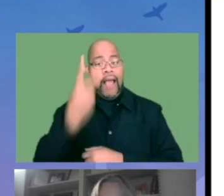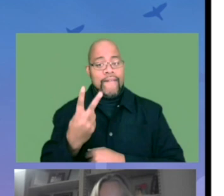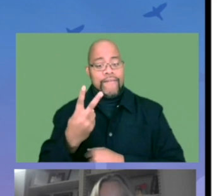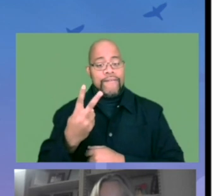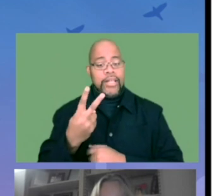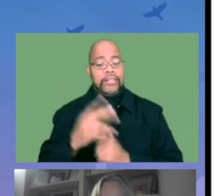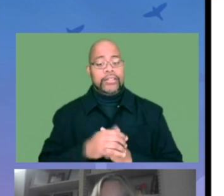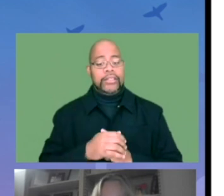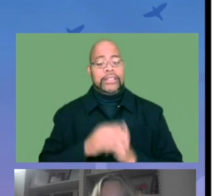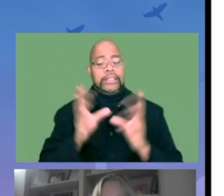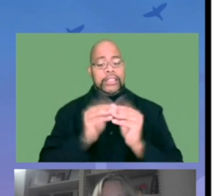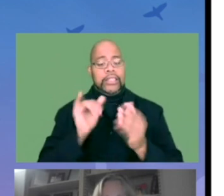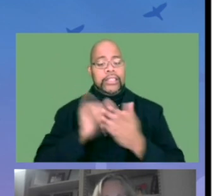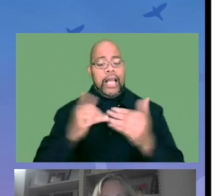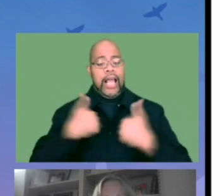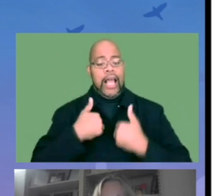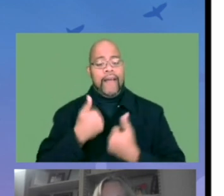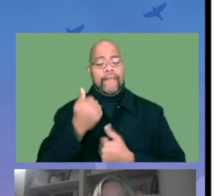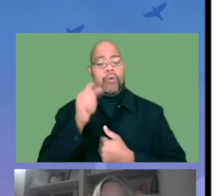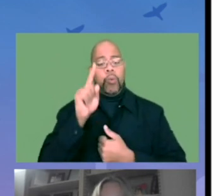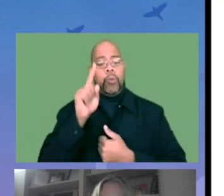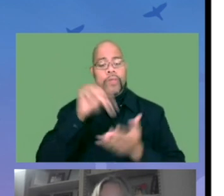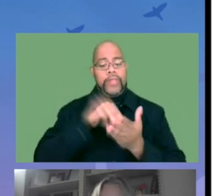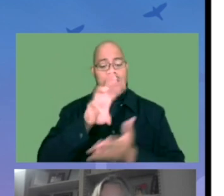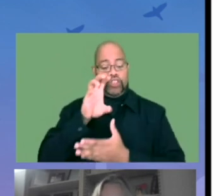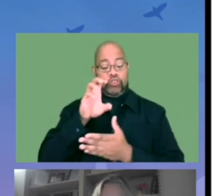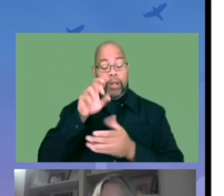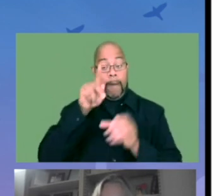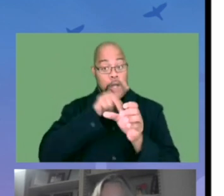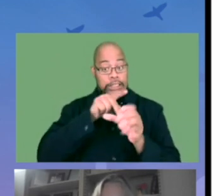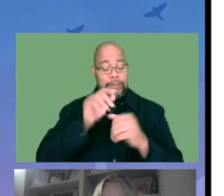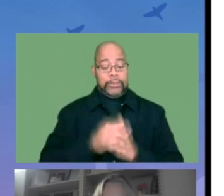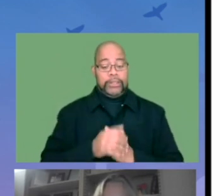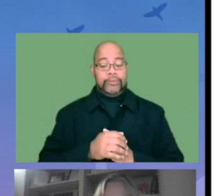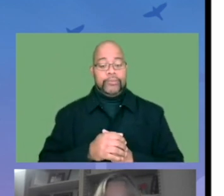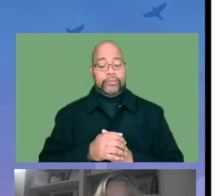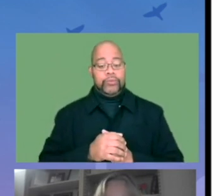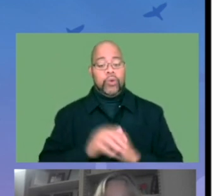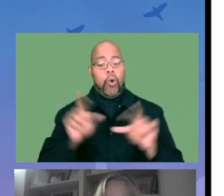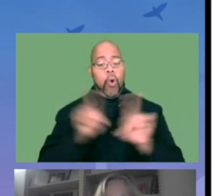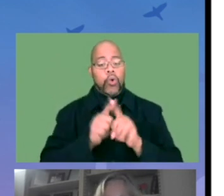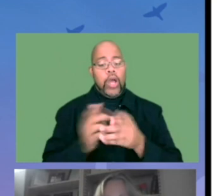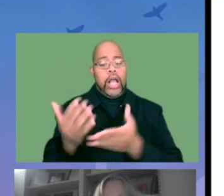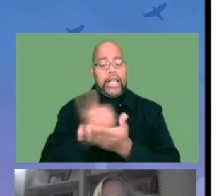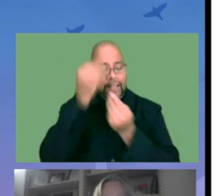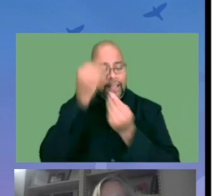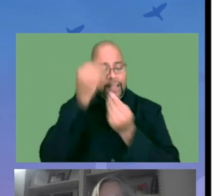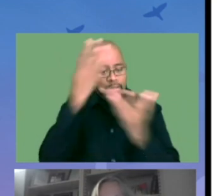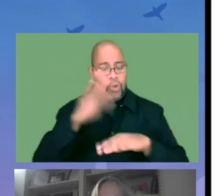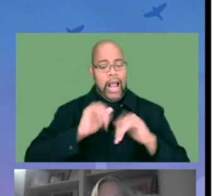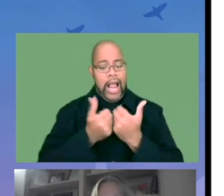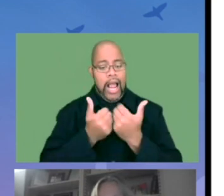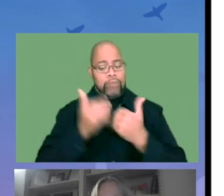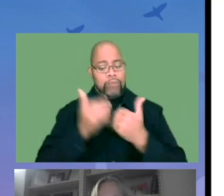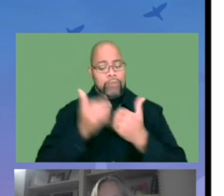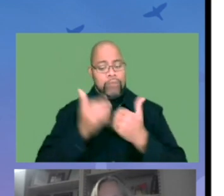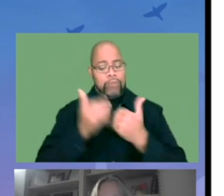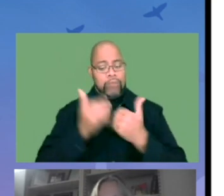recently hosted one with the director of the National Center for School Mental Health, Dr. Sharon Hoover. And